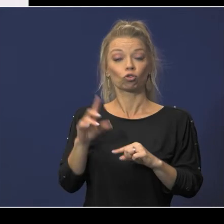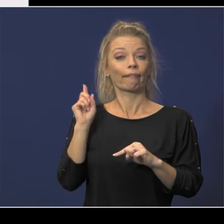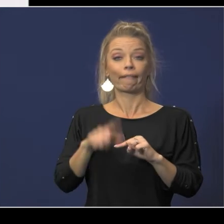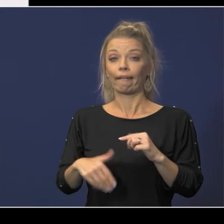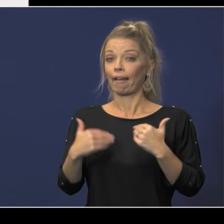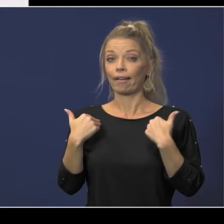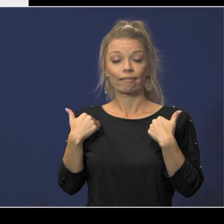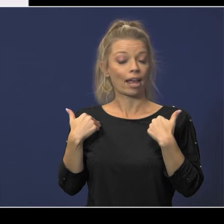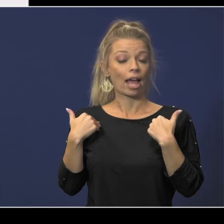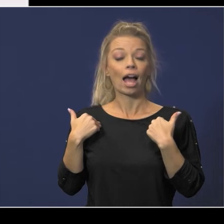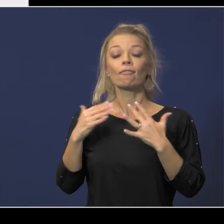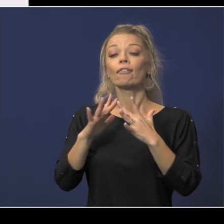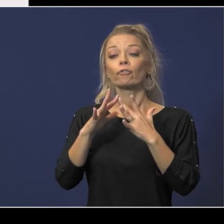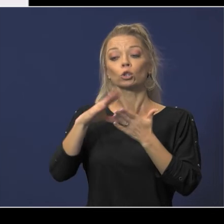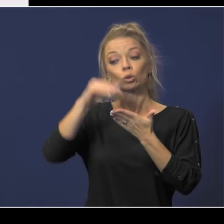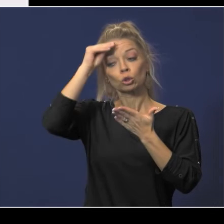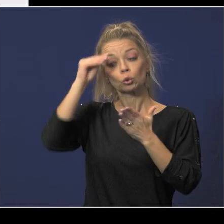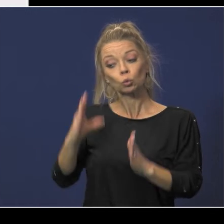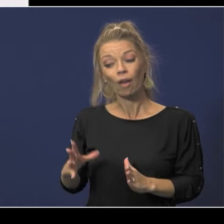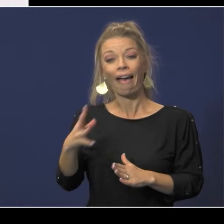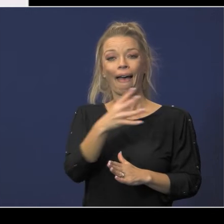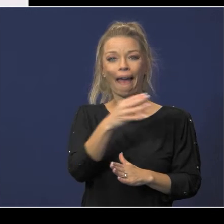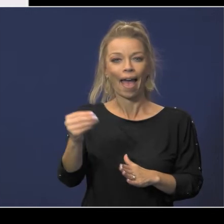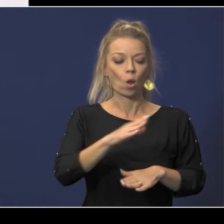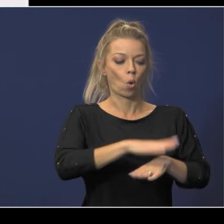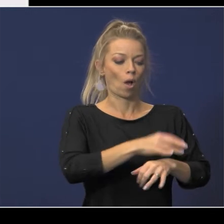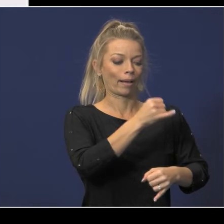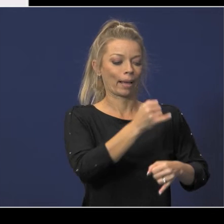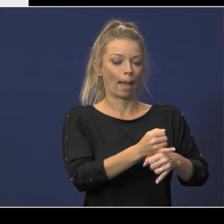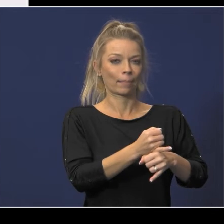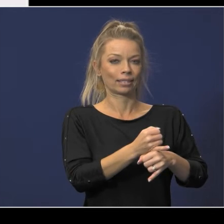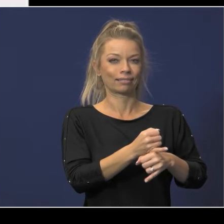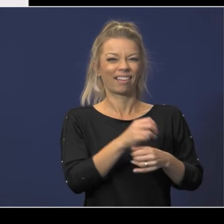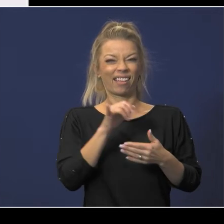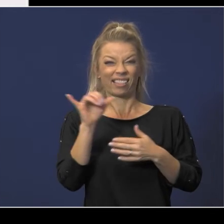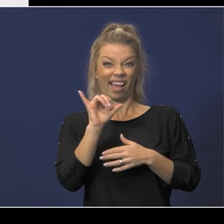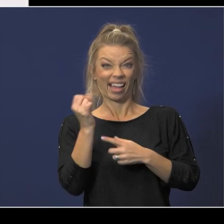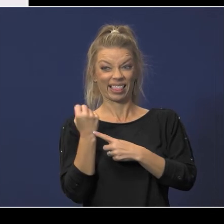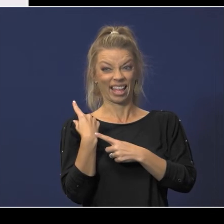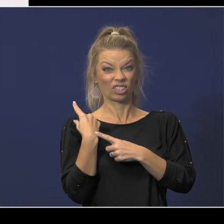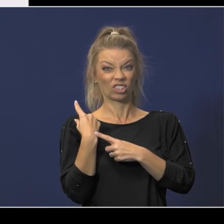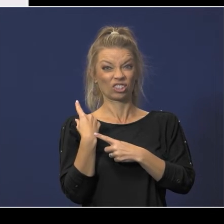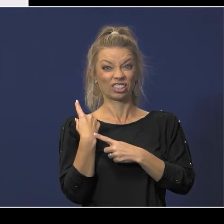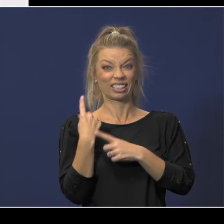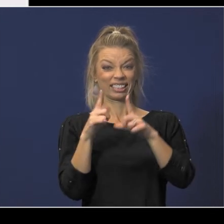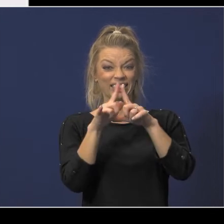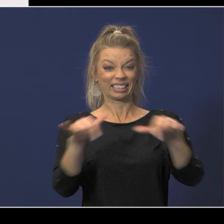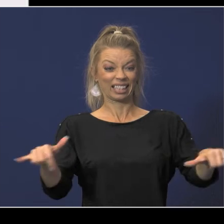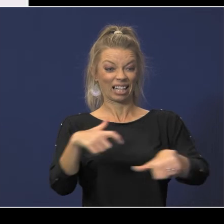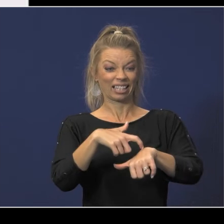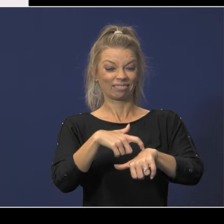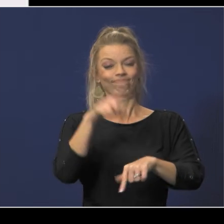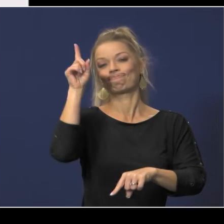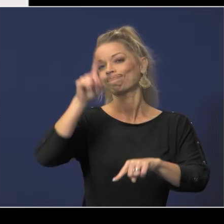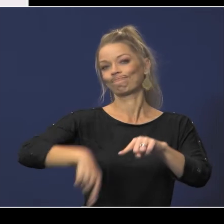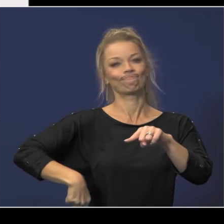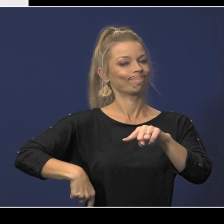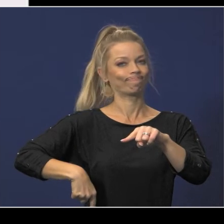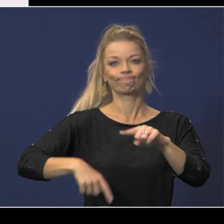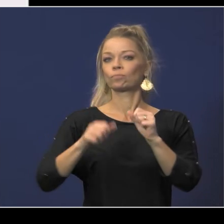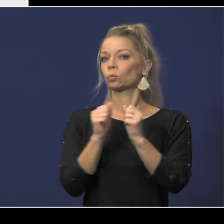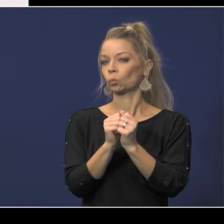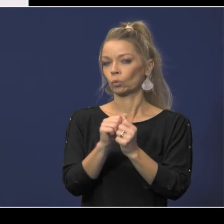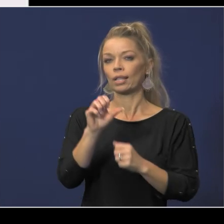virtual learning virtual learners and on-campus students that merge that we did last year that is not allowed as part of senate bill